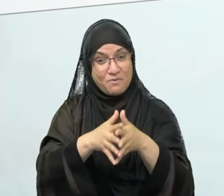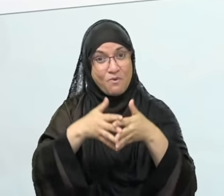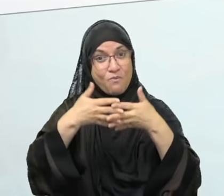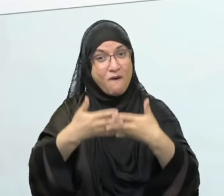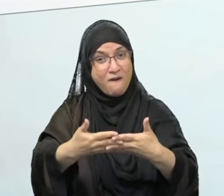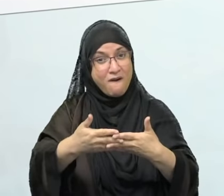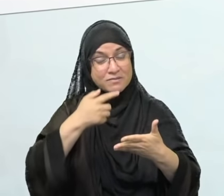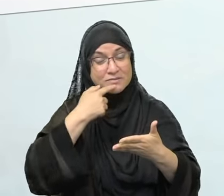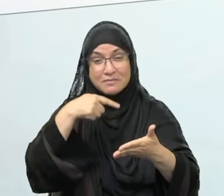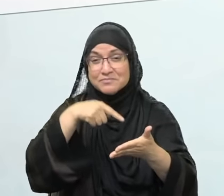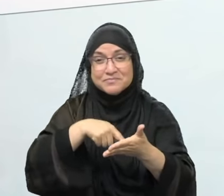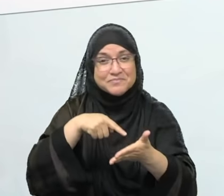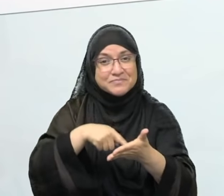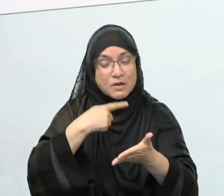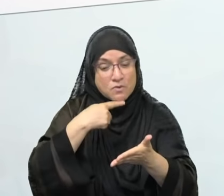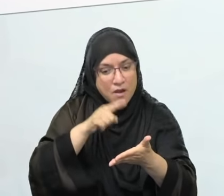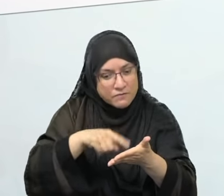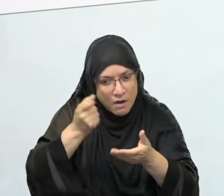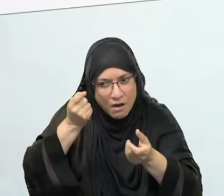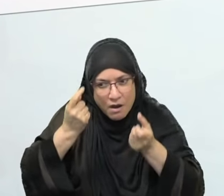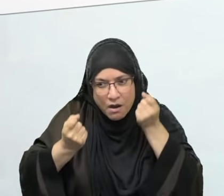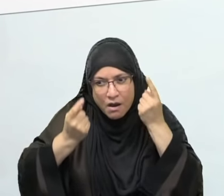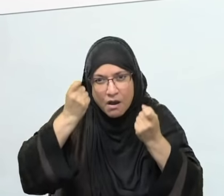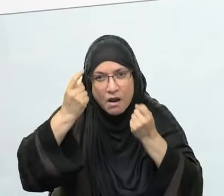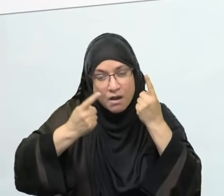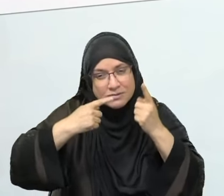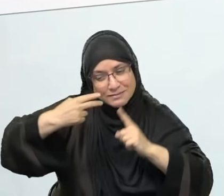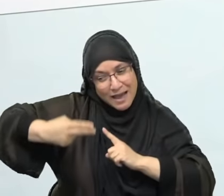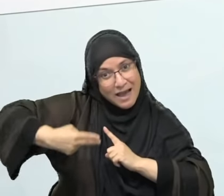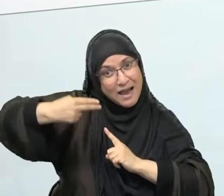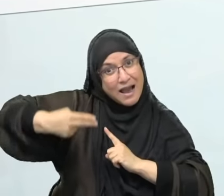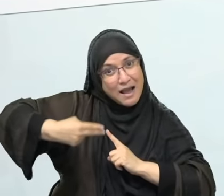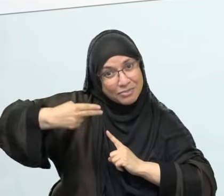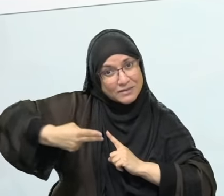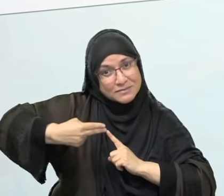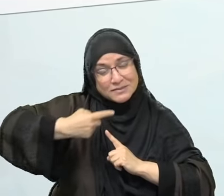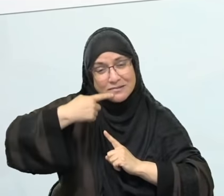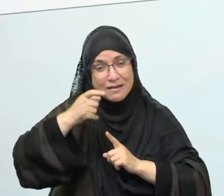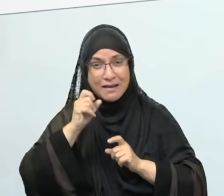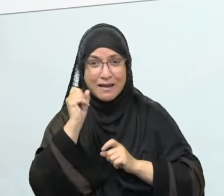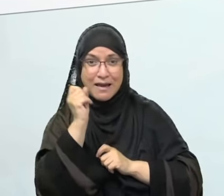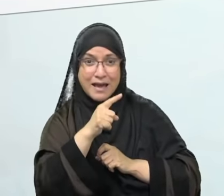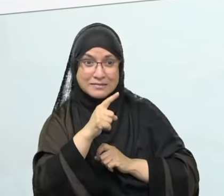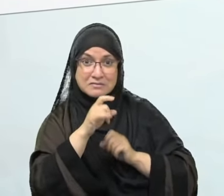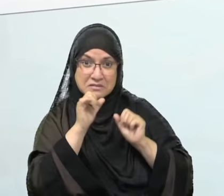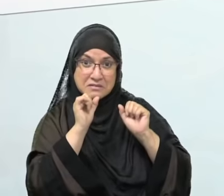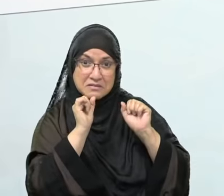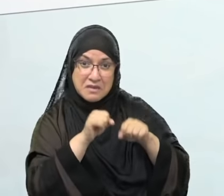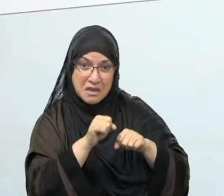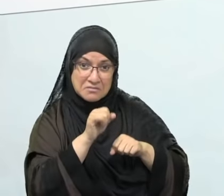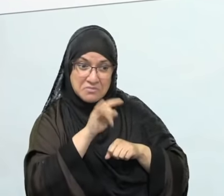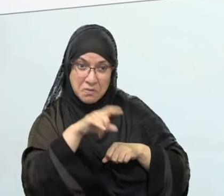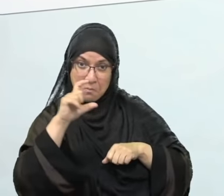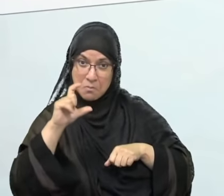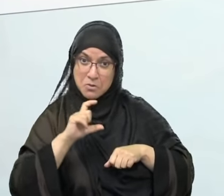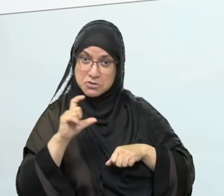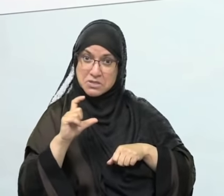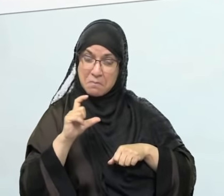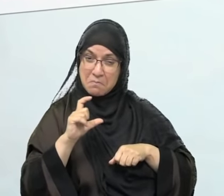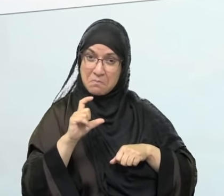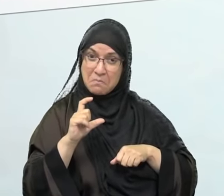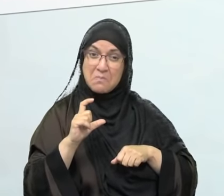jabana? The Prophet sallallahu alayhi wa sallam was asked, can a Muslim be a coward? Can a believer be a coward?